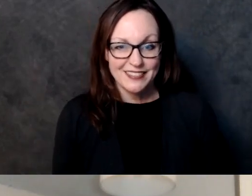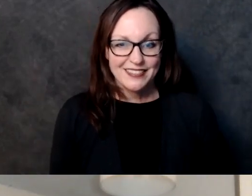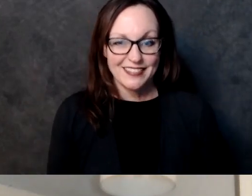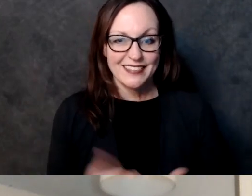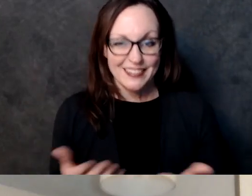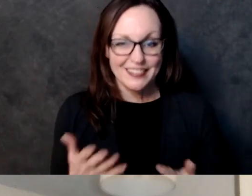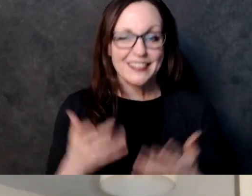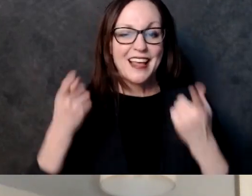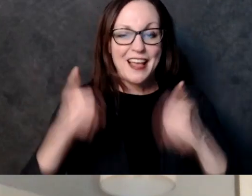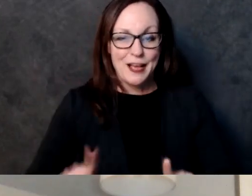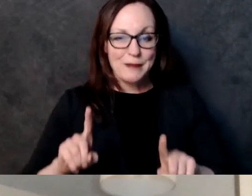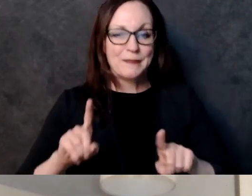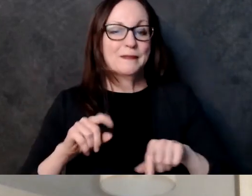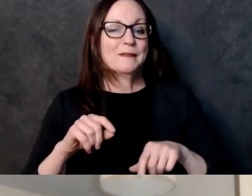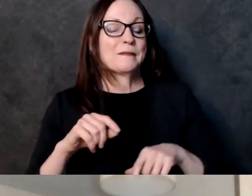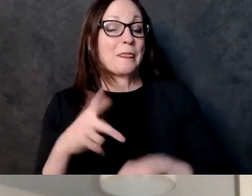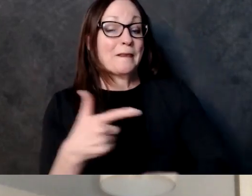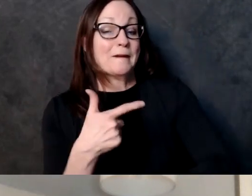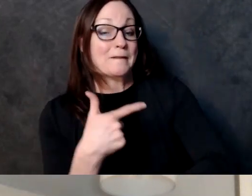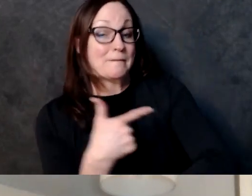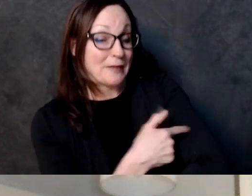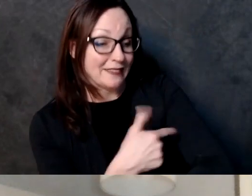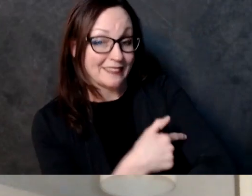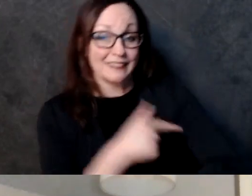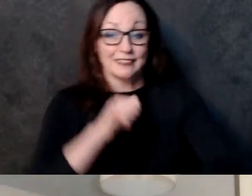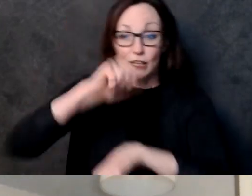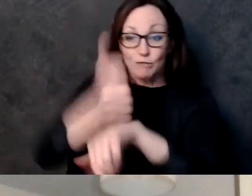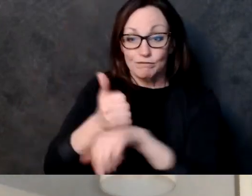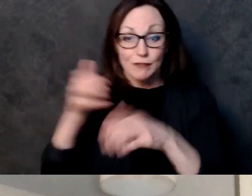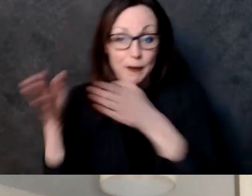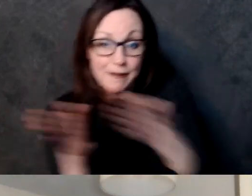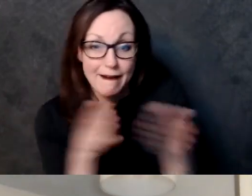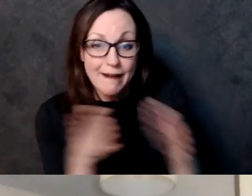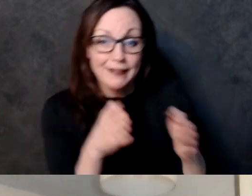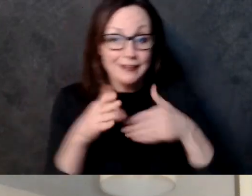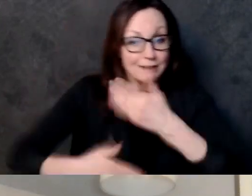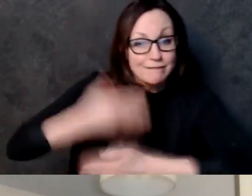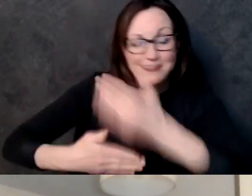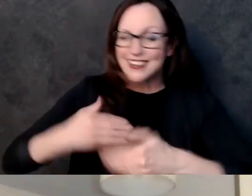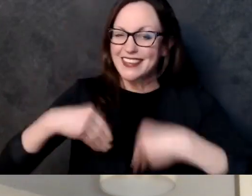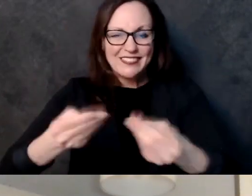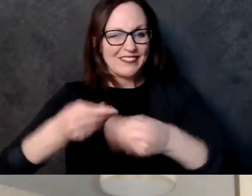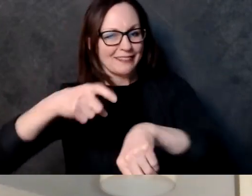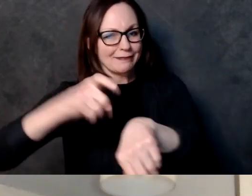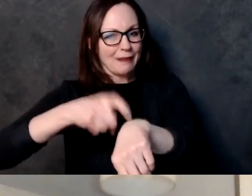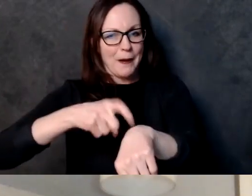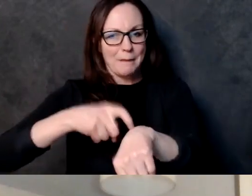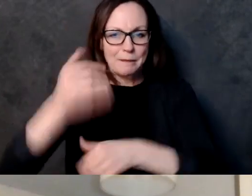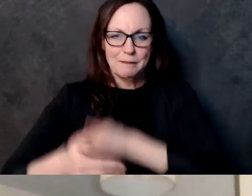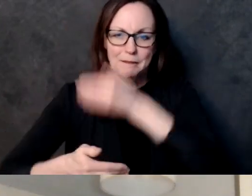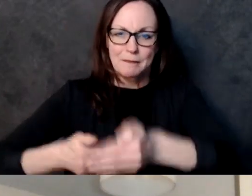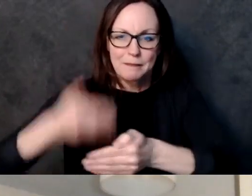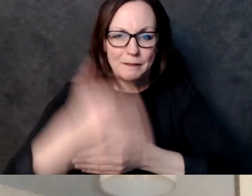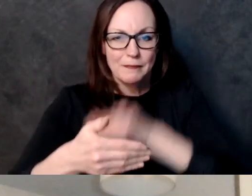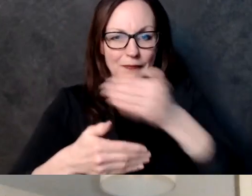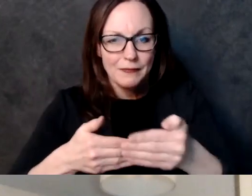and why are certain individuals those under 65 particularly receiving it before some more at risk individuals and this